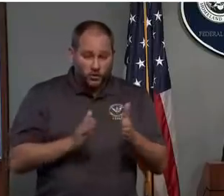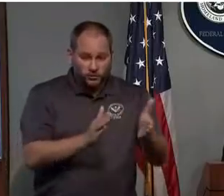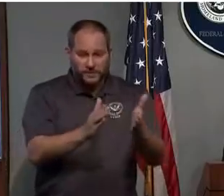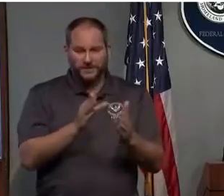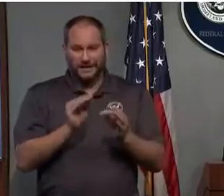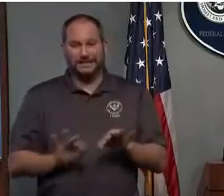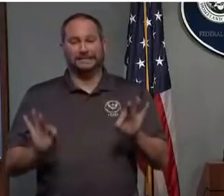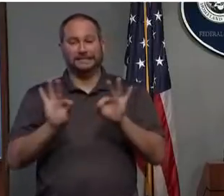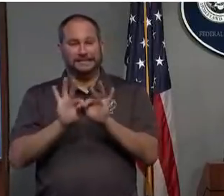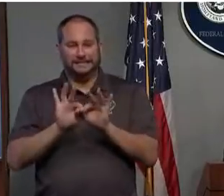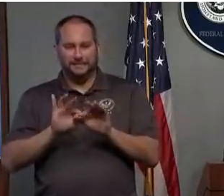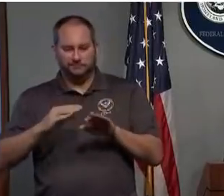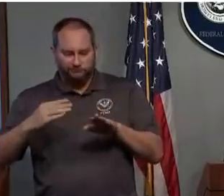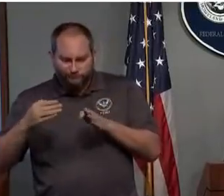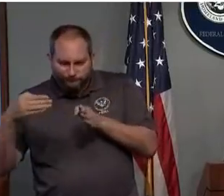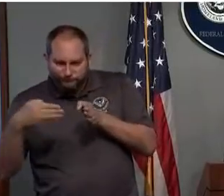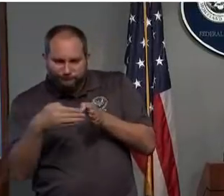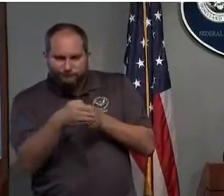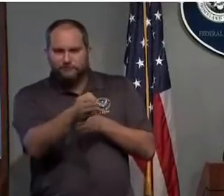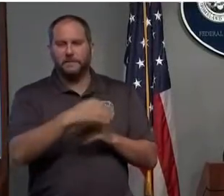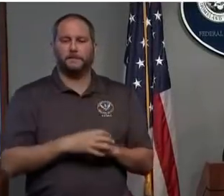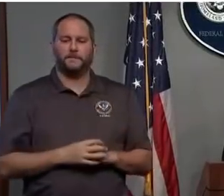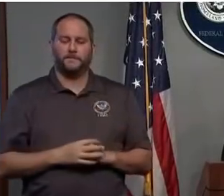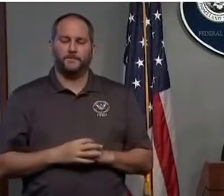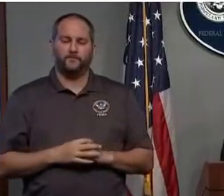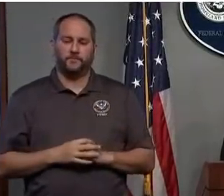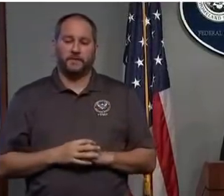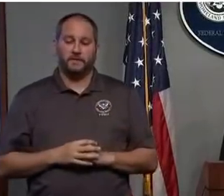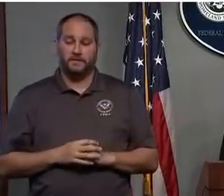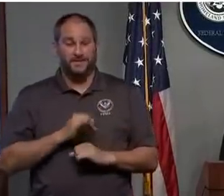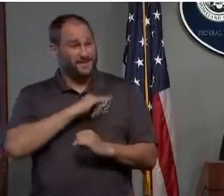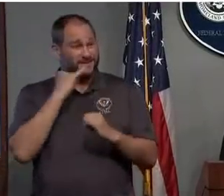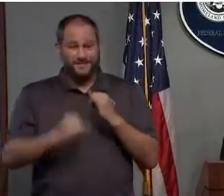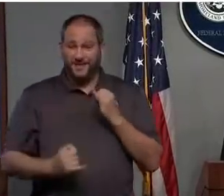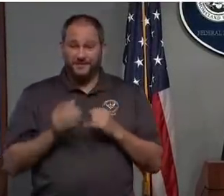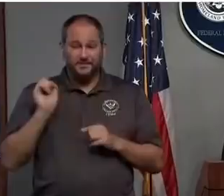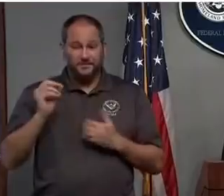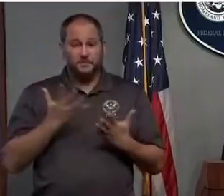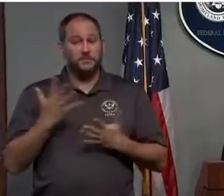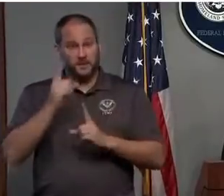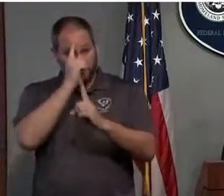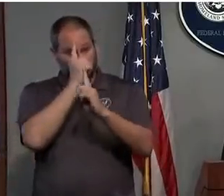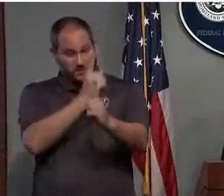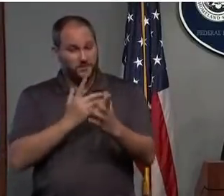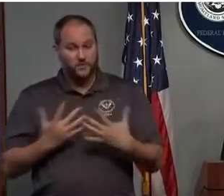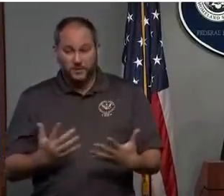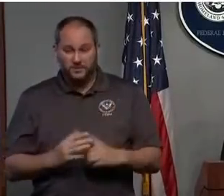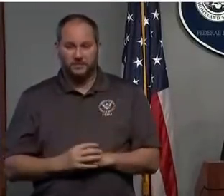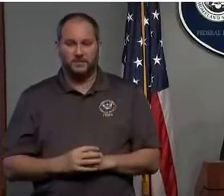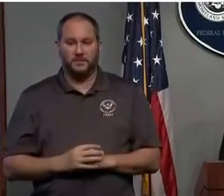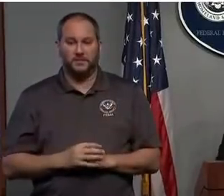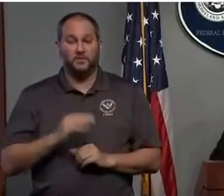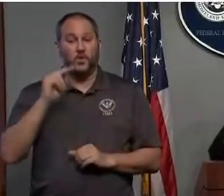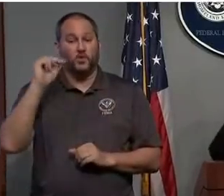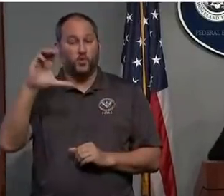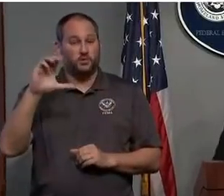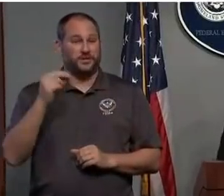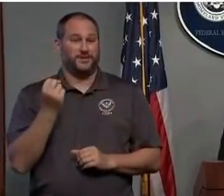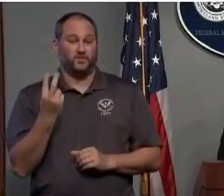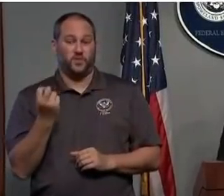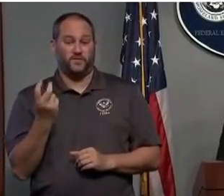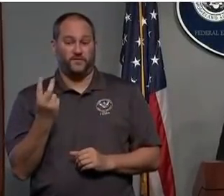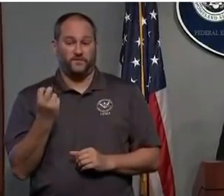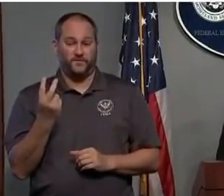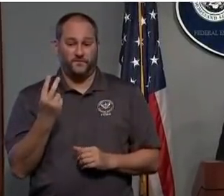And lastly, I would say some things that we are planning for, potentials, are North Carolina 12, which runs the